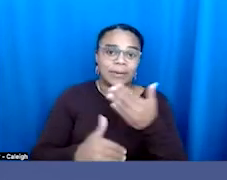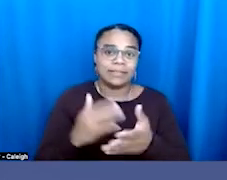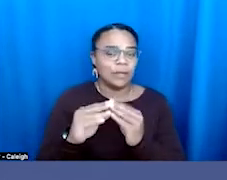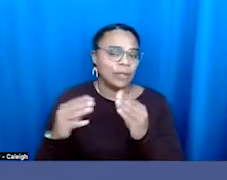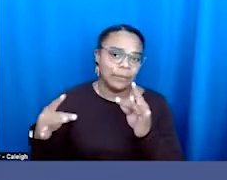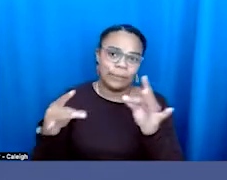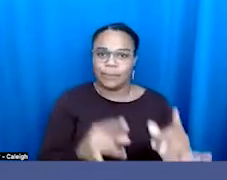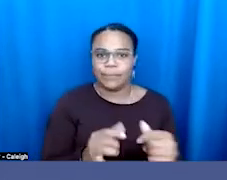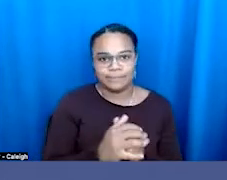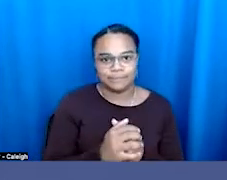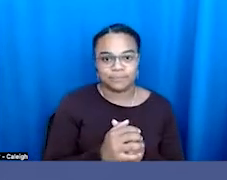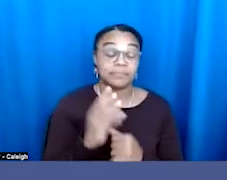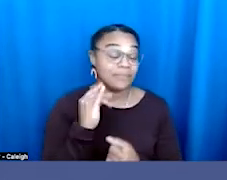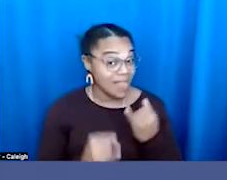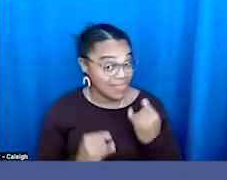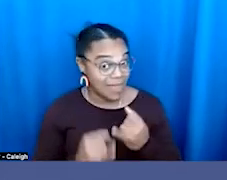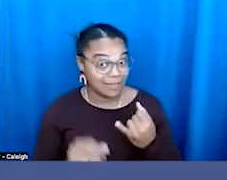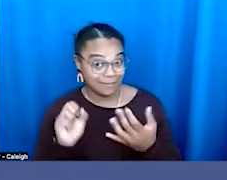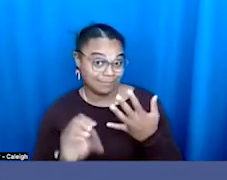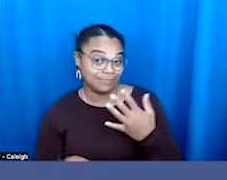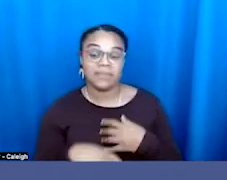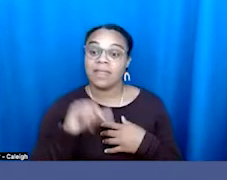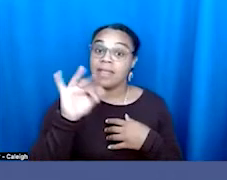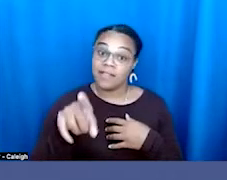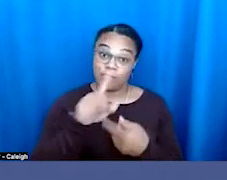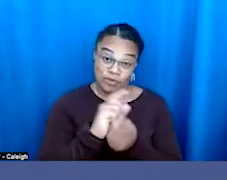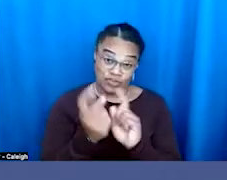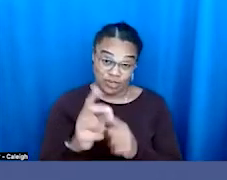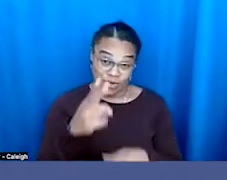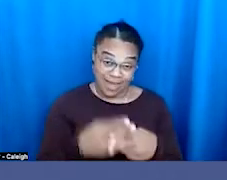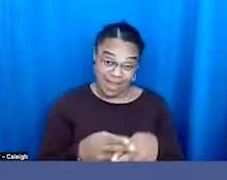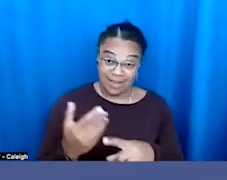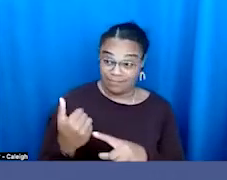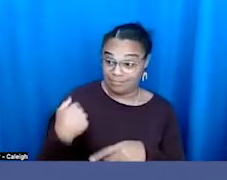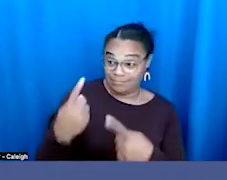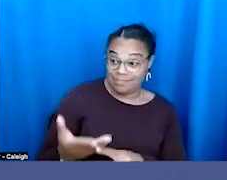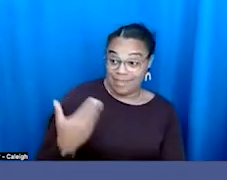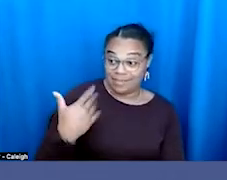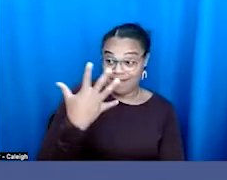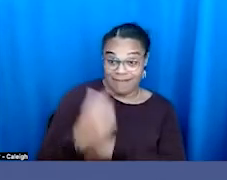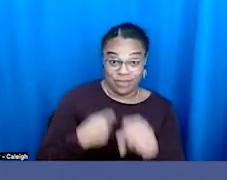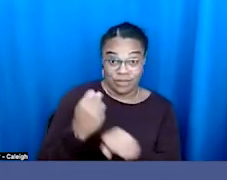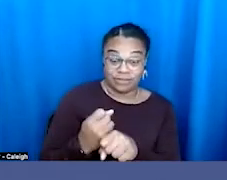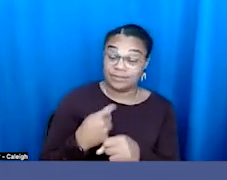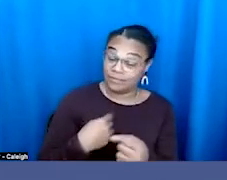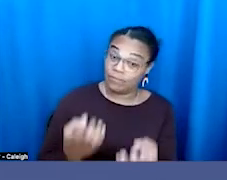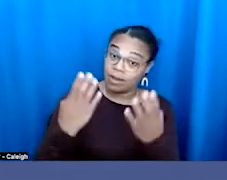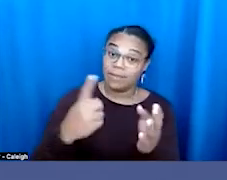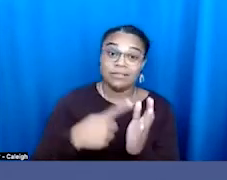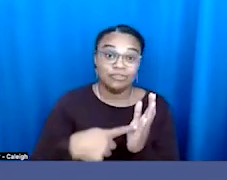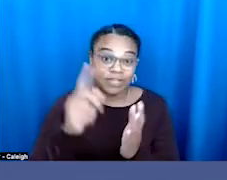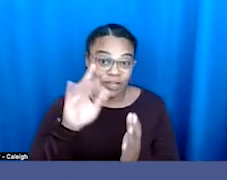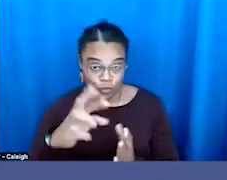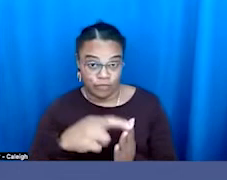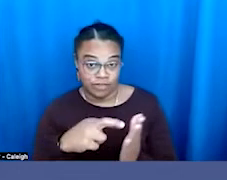changed your name at all in the last five years, check your registration. Um, because in some states, when you